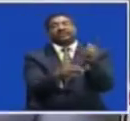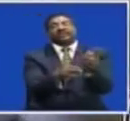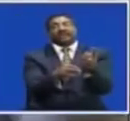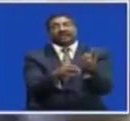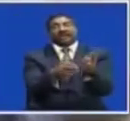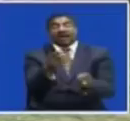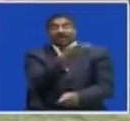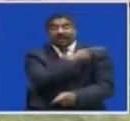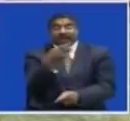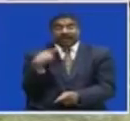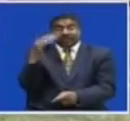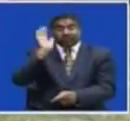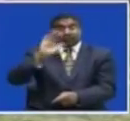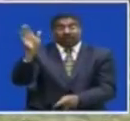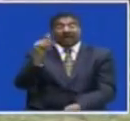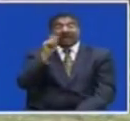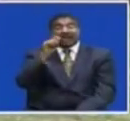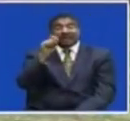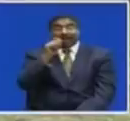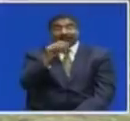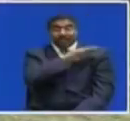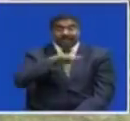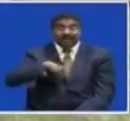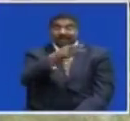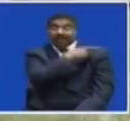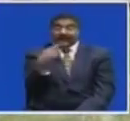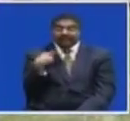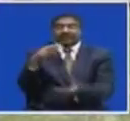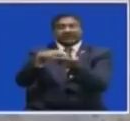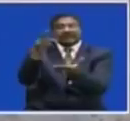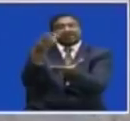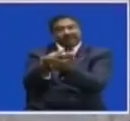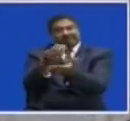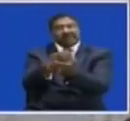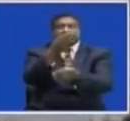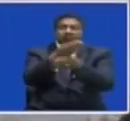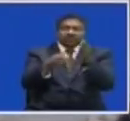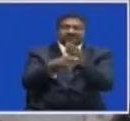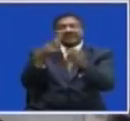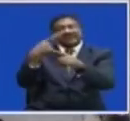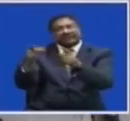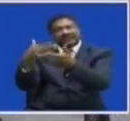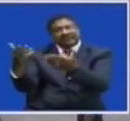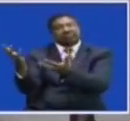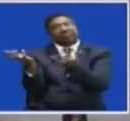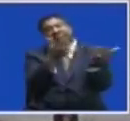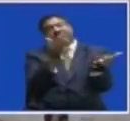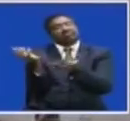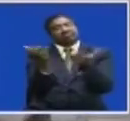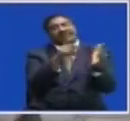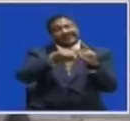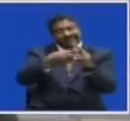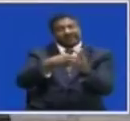Elizabeth Pirie led these women in mobilizing resources and building material For this structure since February 2018